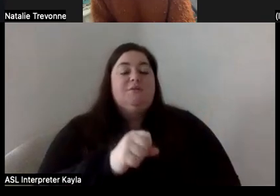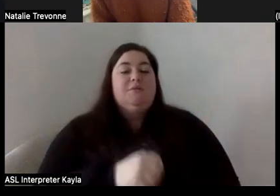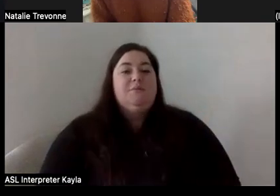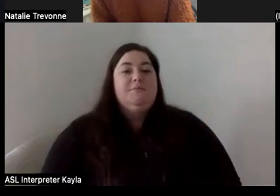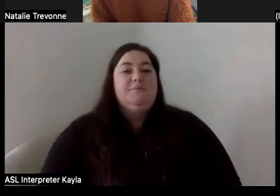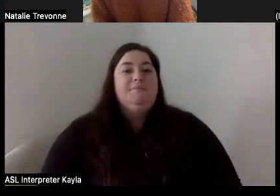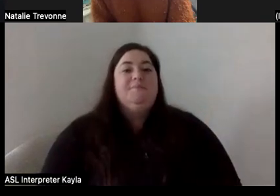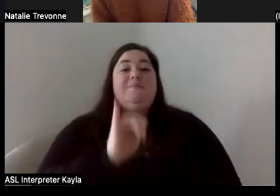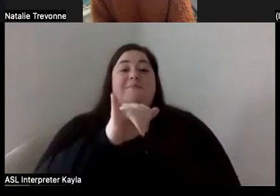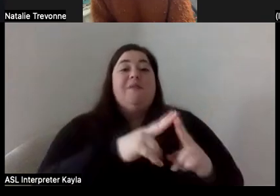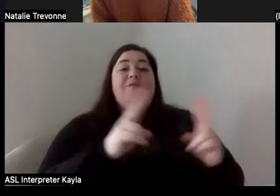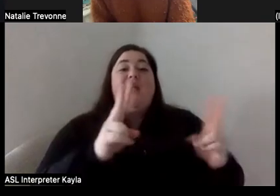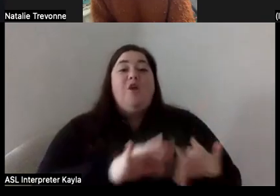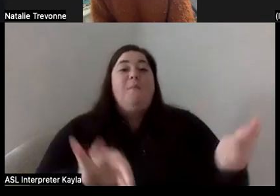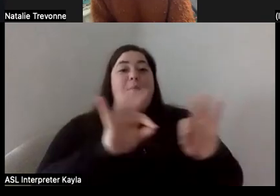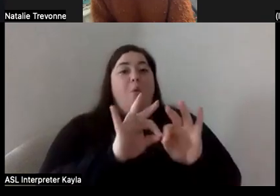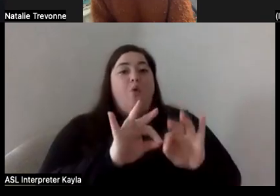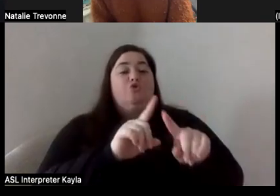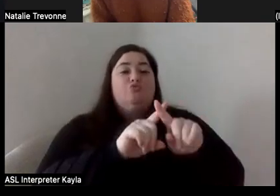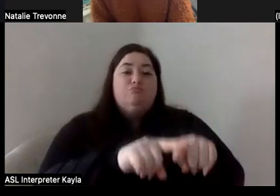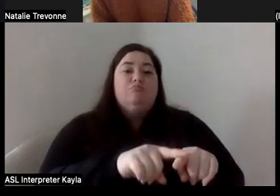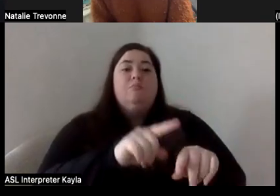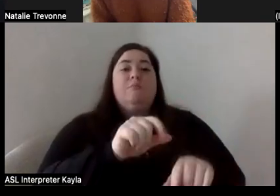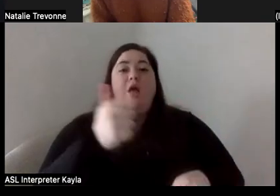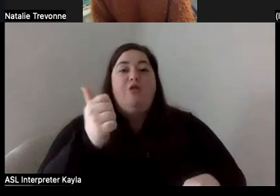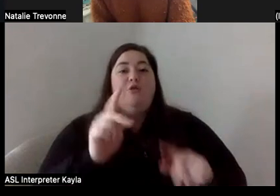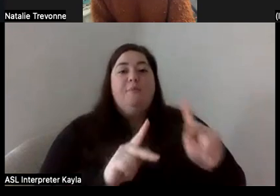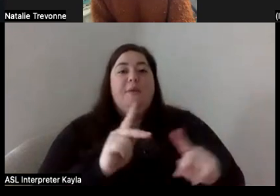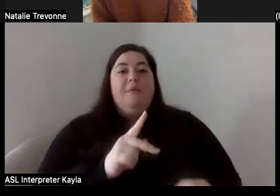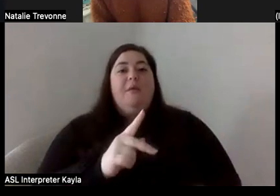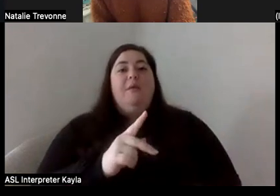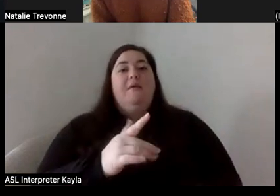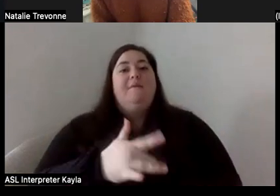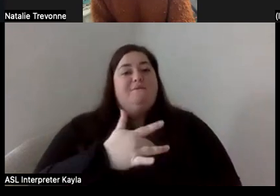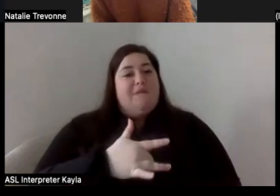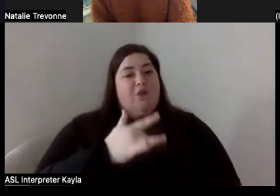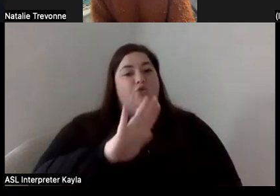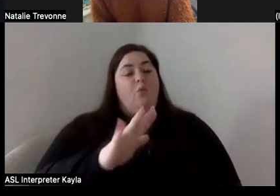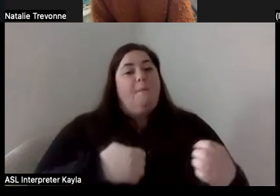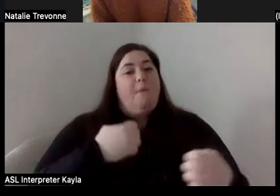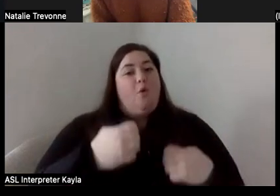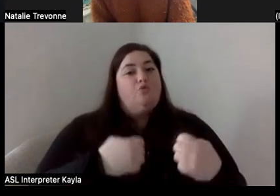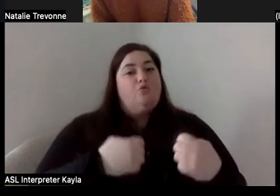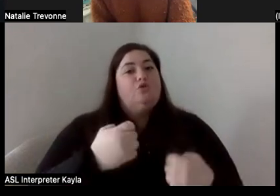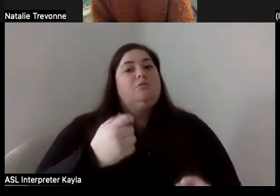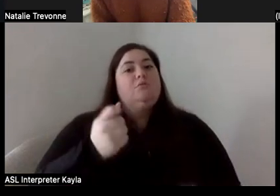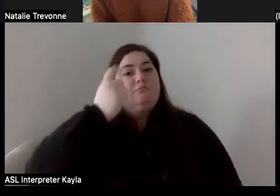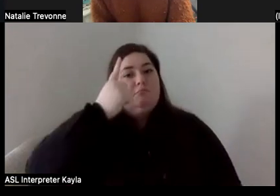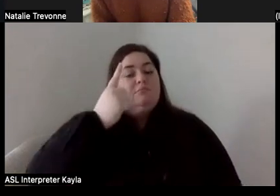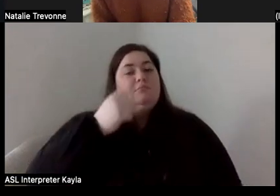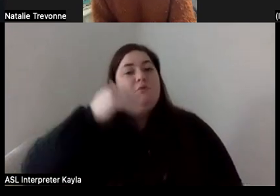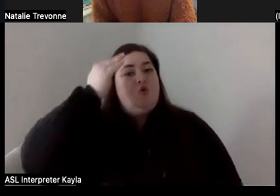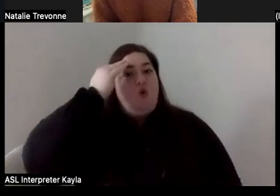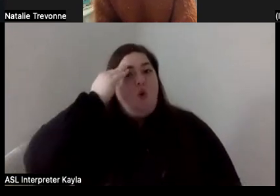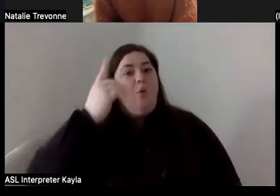is so important to lean on people and to feel your feelings and know that no matter what, there's always going to be